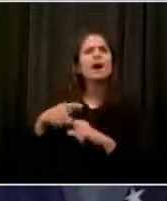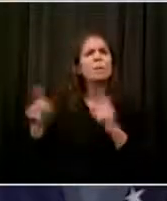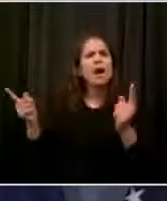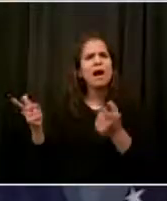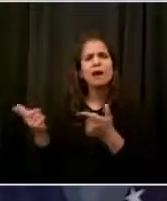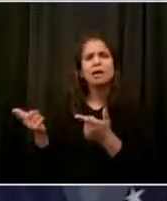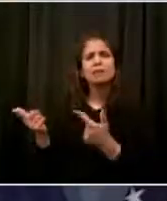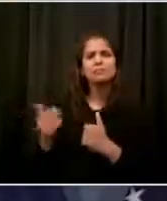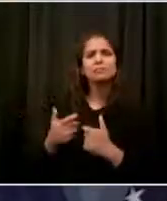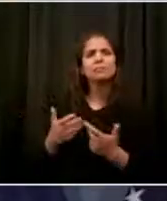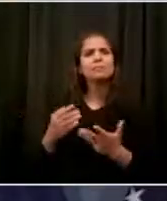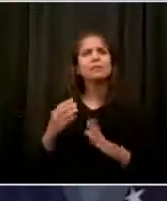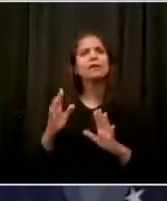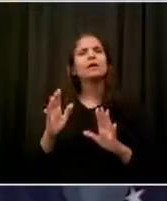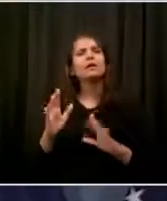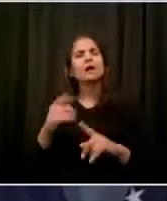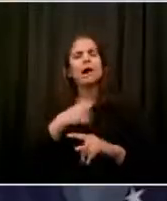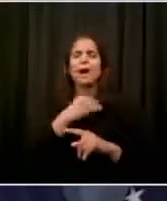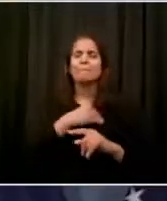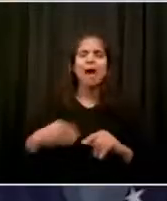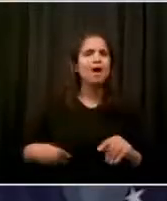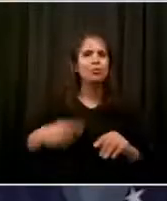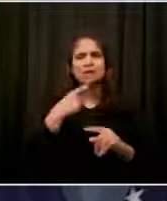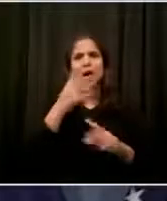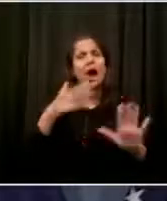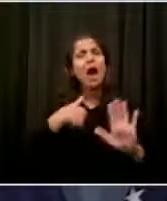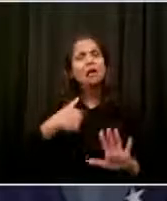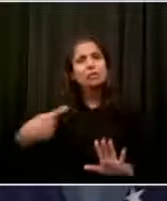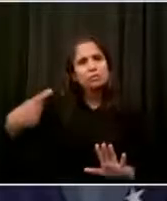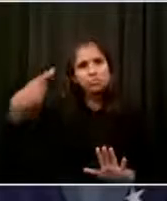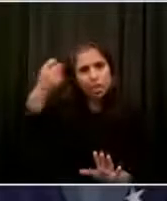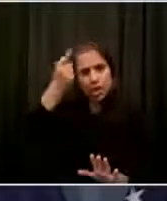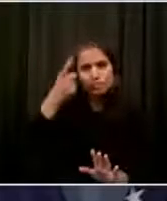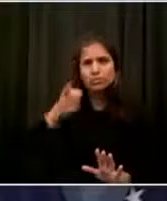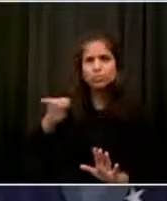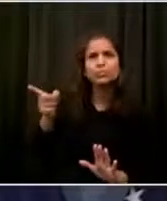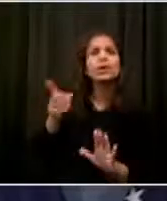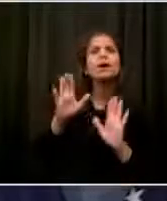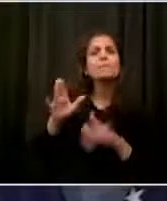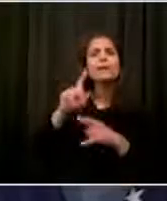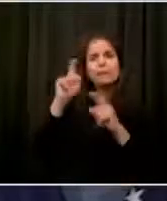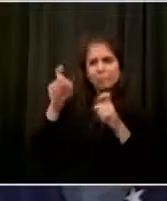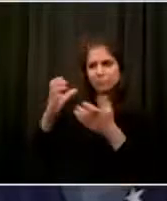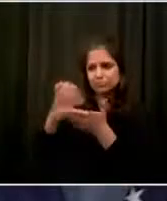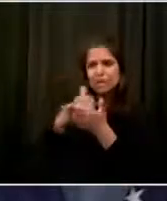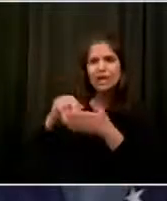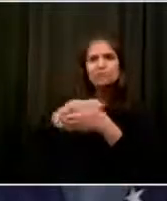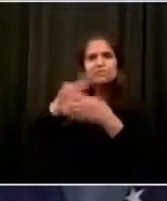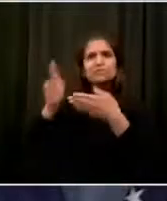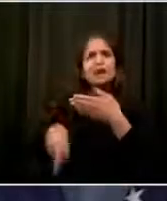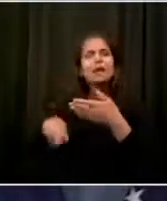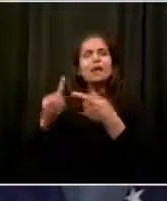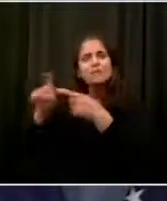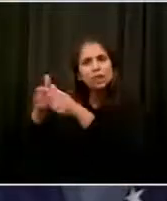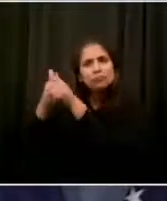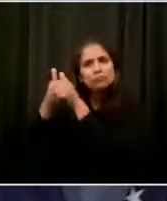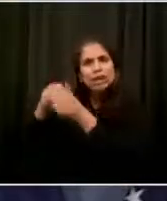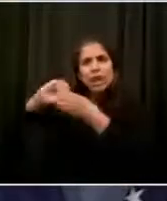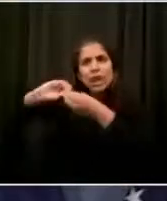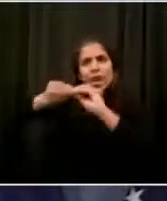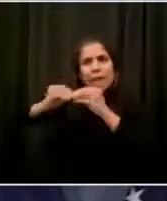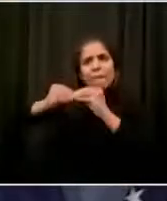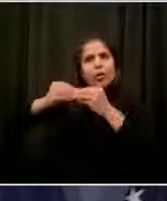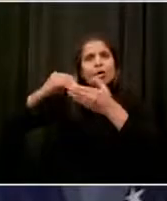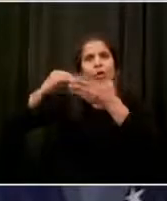question, I heard the test result piece, and I appreciate your clarity. I would use the word symptomatic just so we're all speaking the same language.